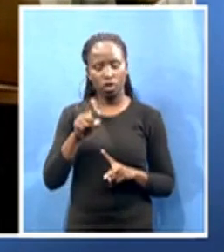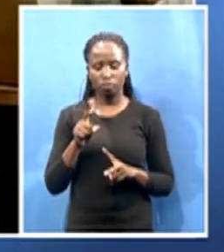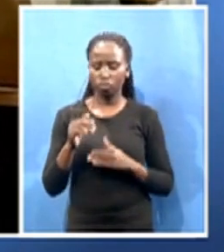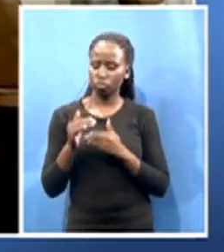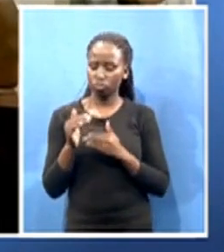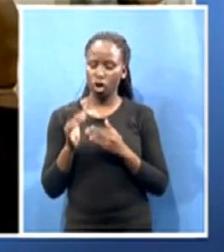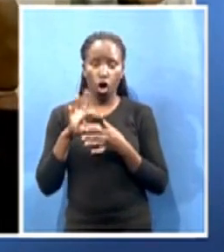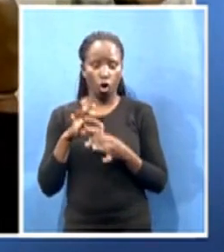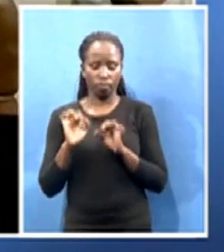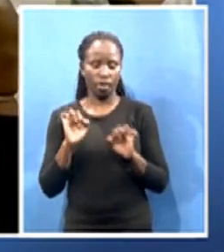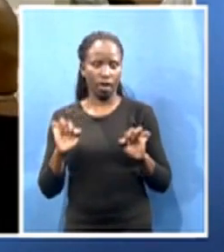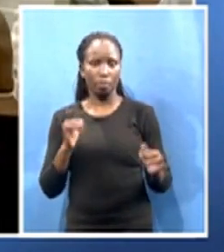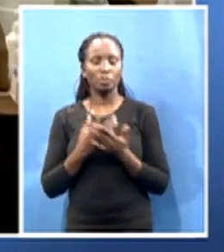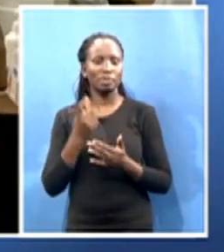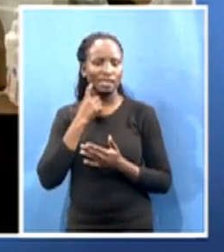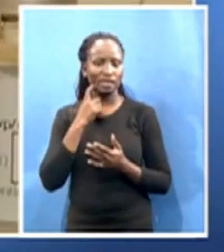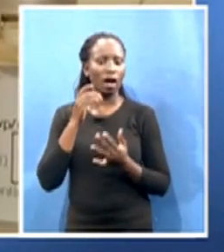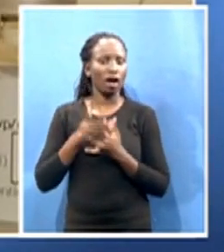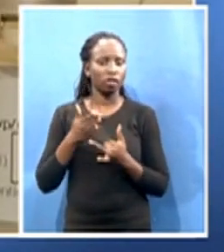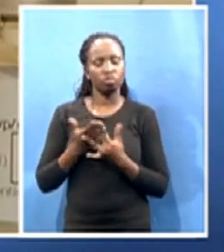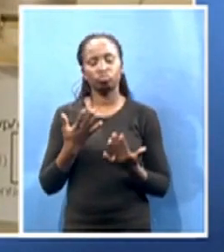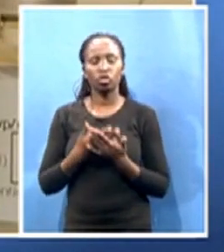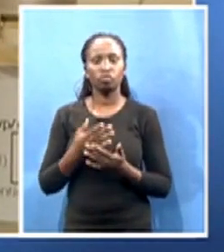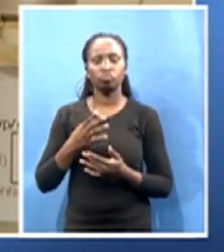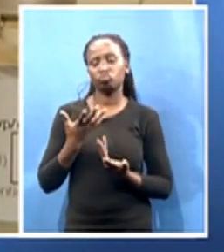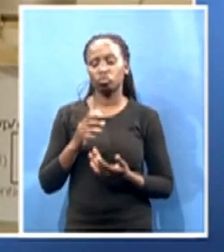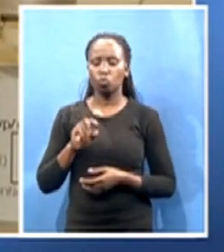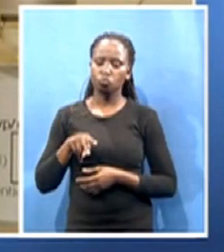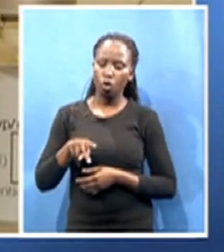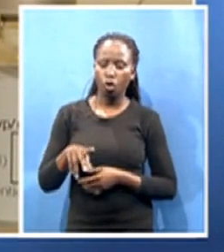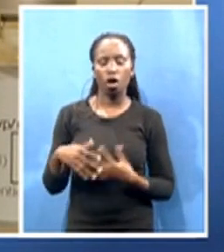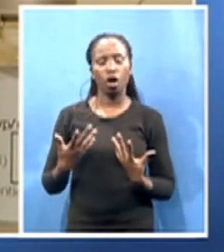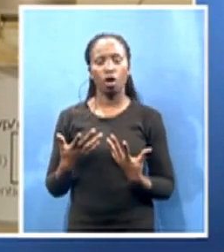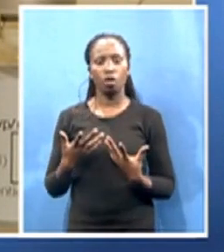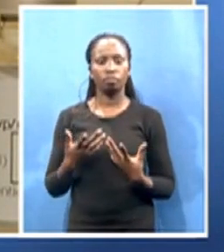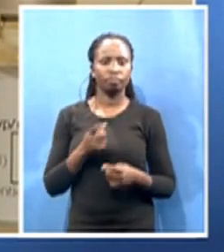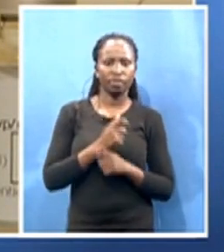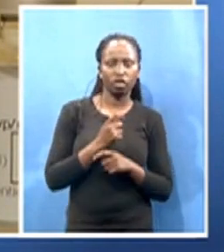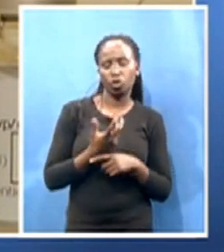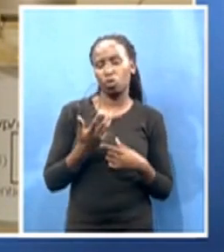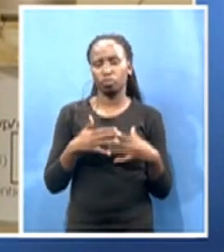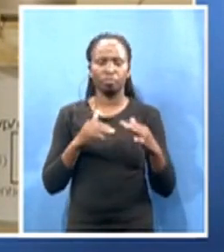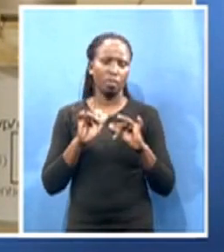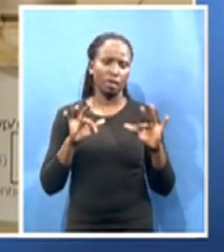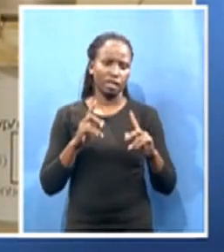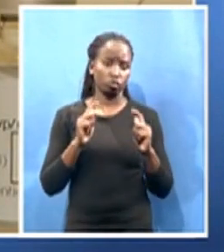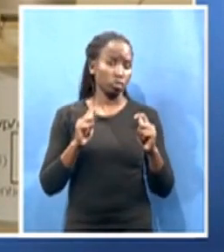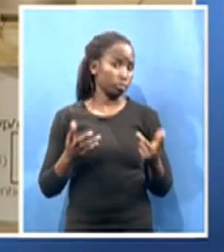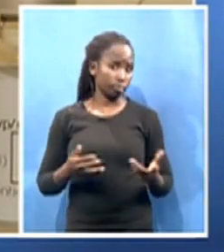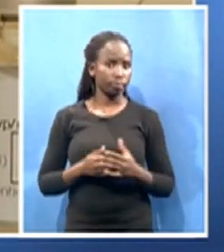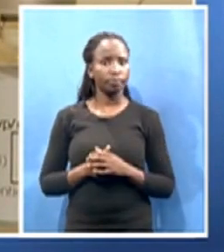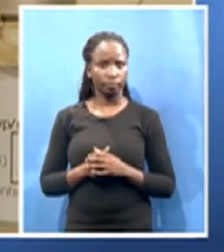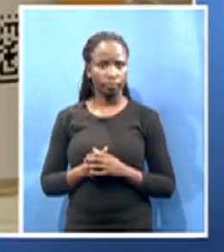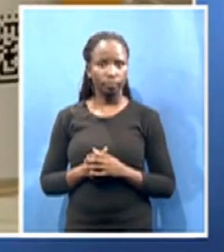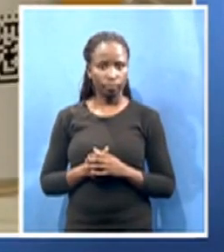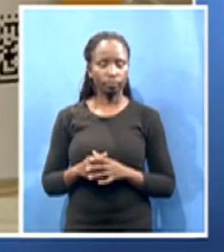via walking or via public transport. There needs to be as few barriers as possible. And if we